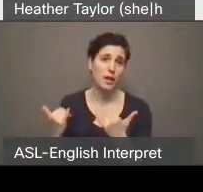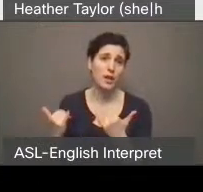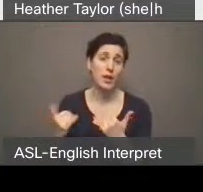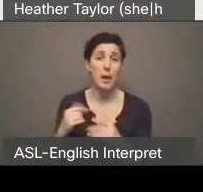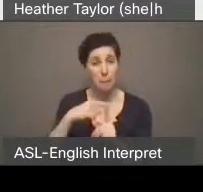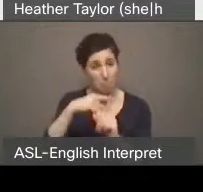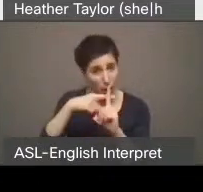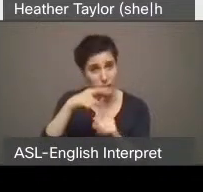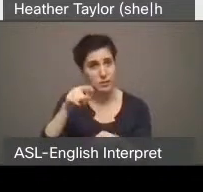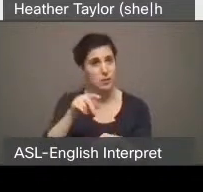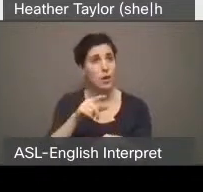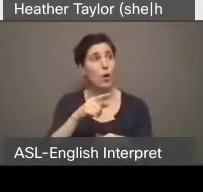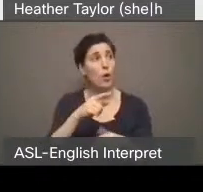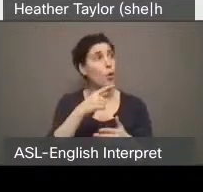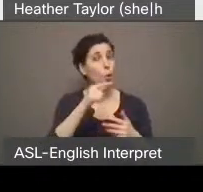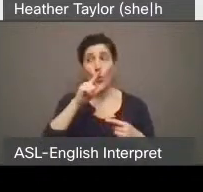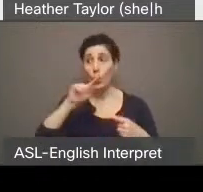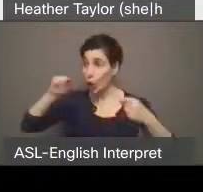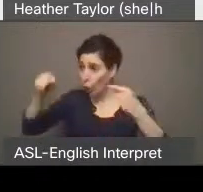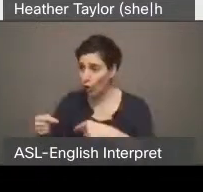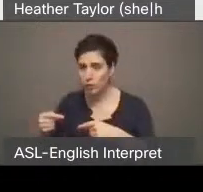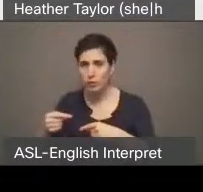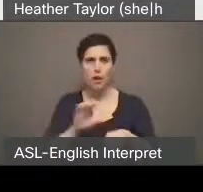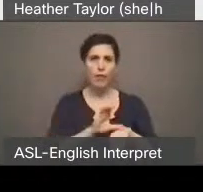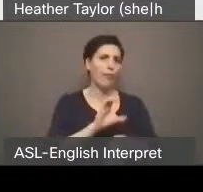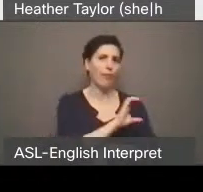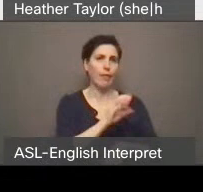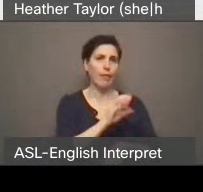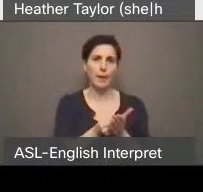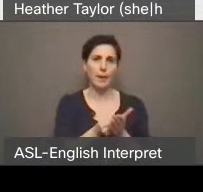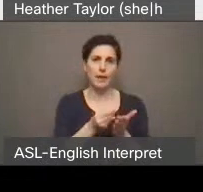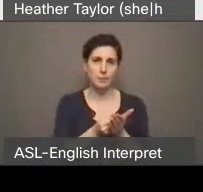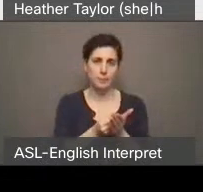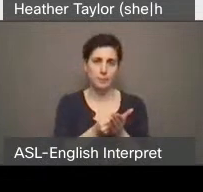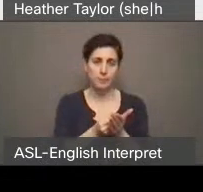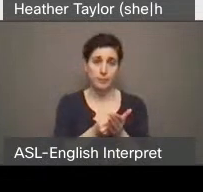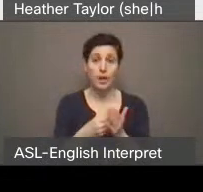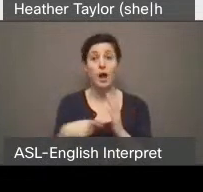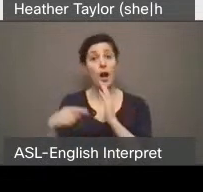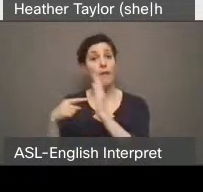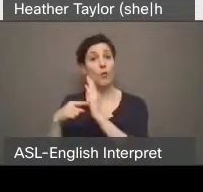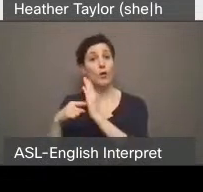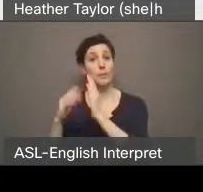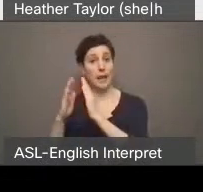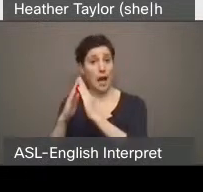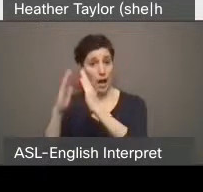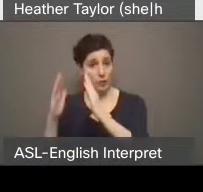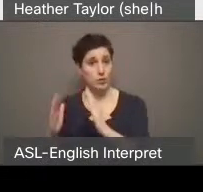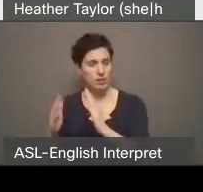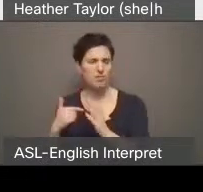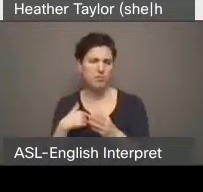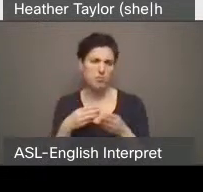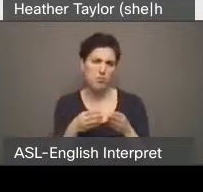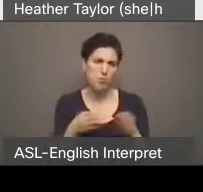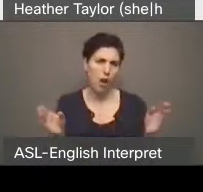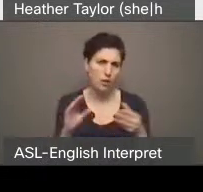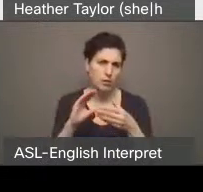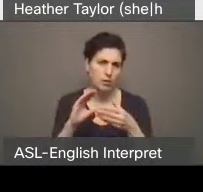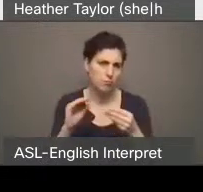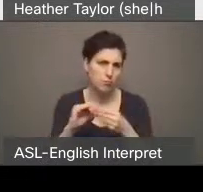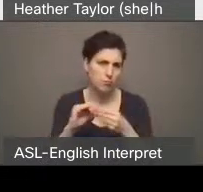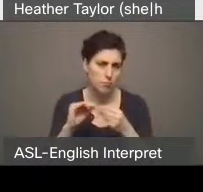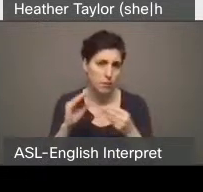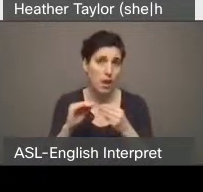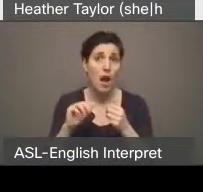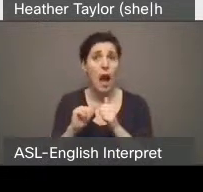that are harmful to its residents. So I'm using the term affordable housing clearly pretty broadly here, since there are a lot of ways to fund and